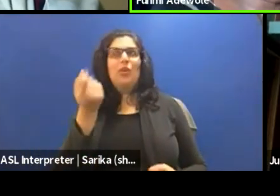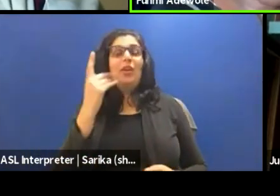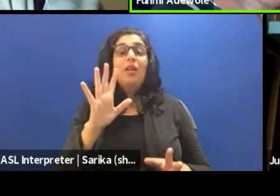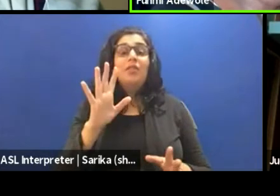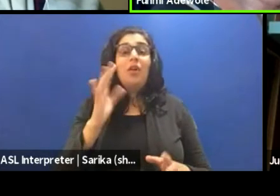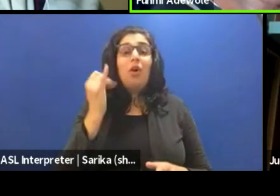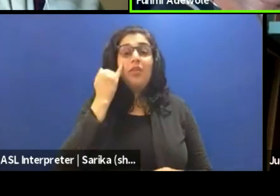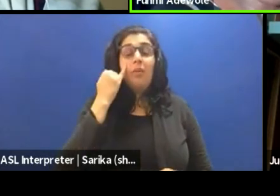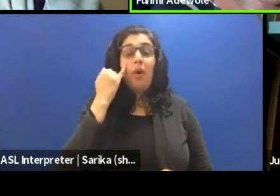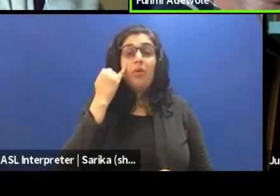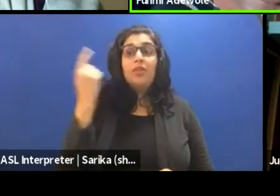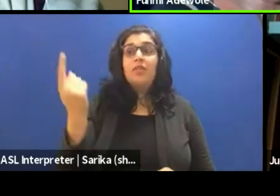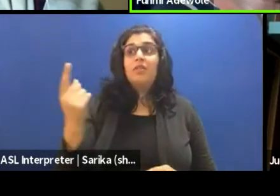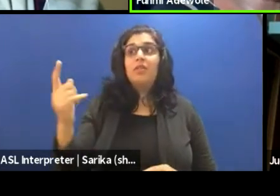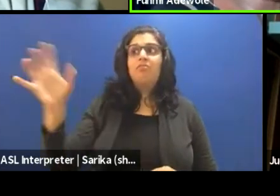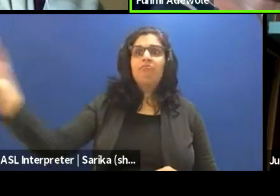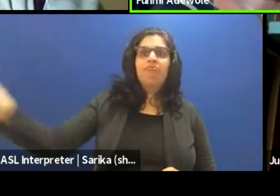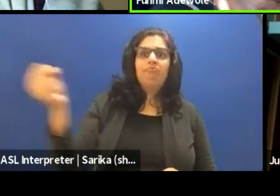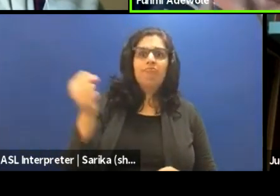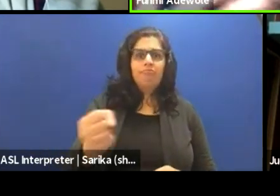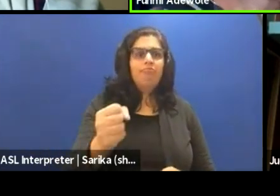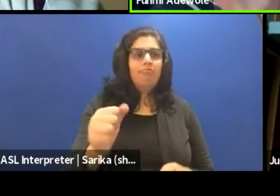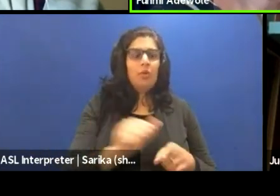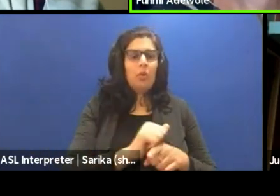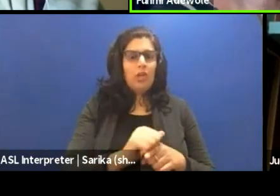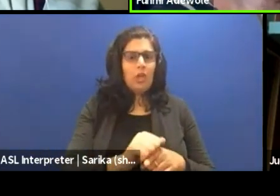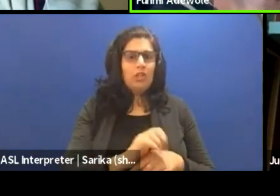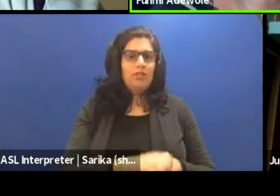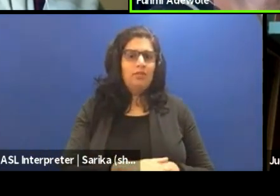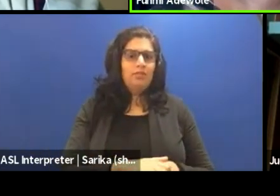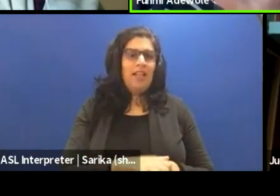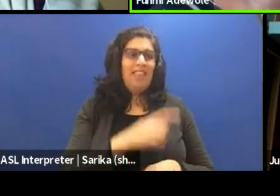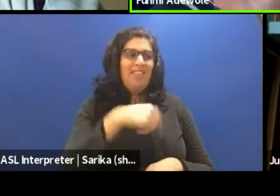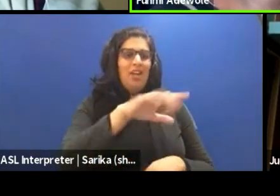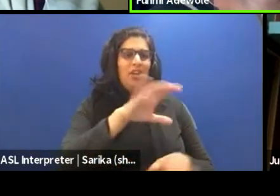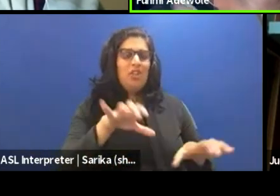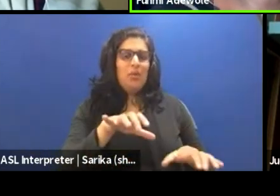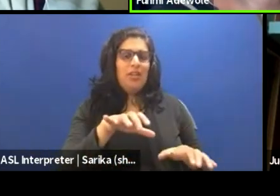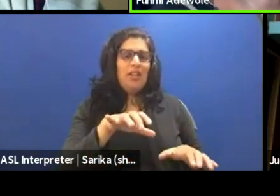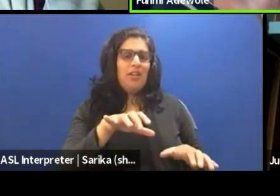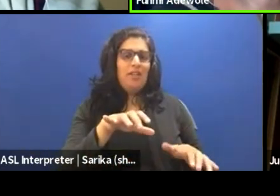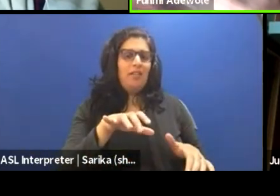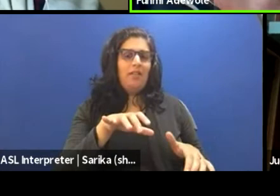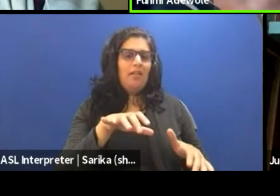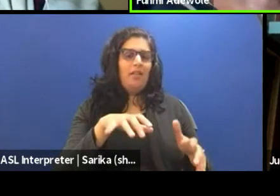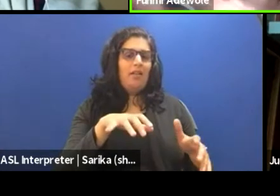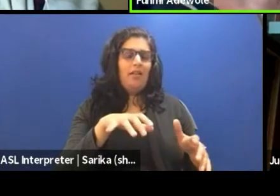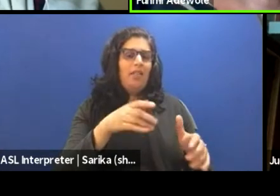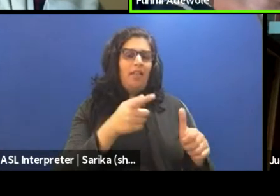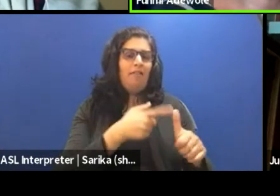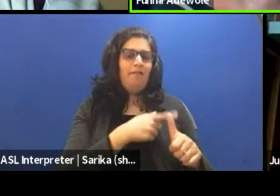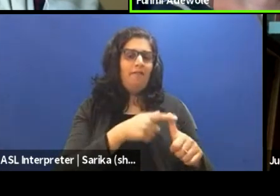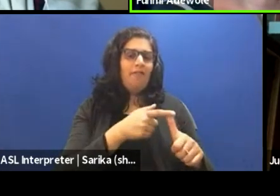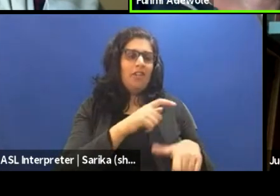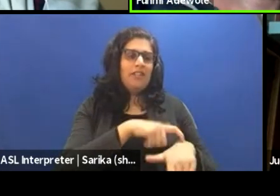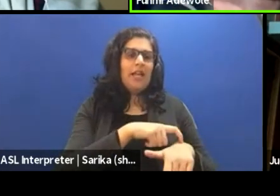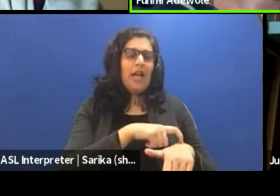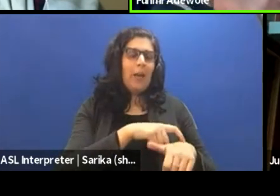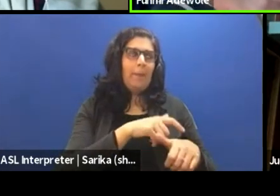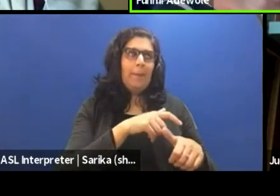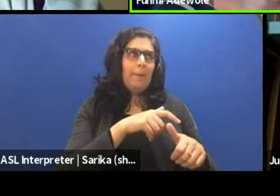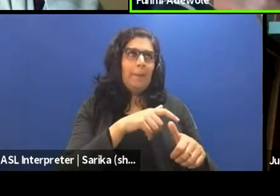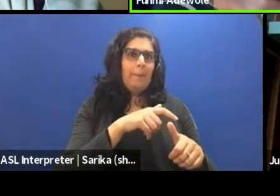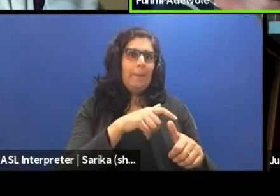someone brings you into rehearsal and they are doing a stagger through the first, the first time they're trying to